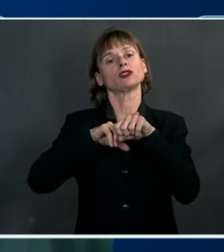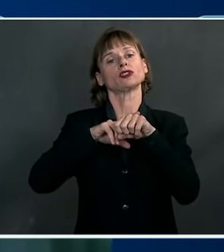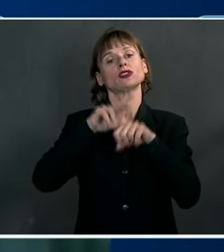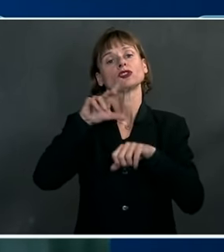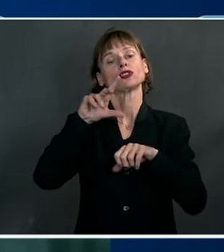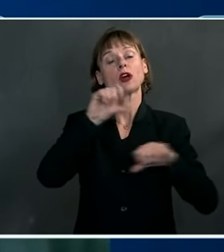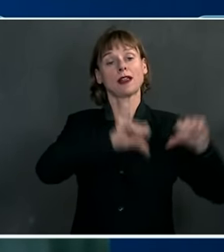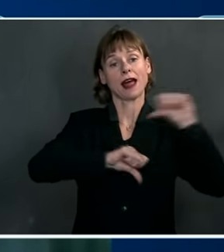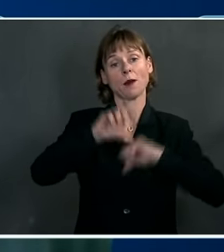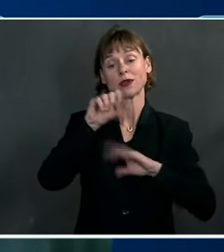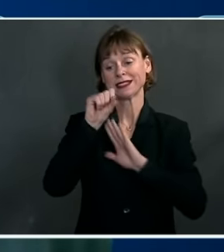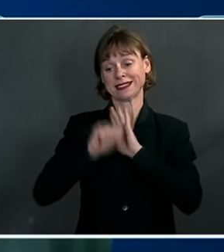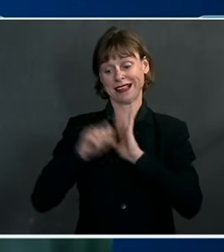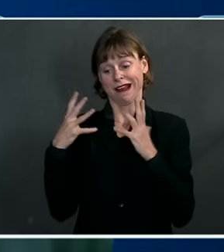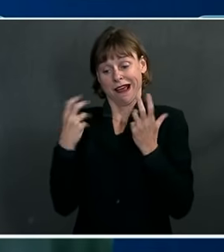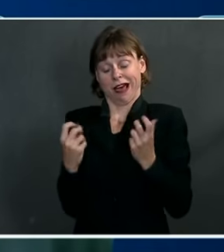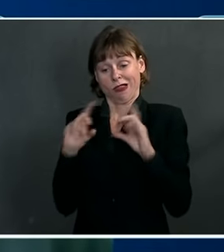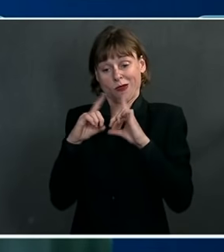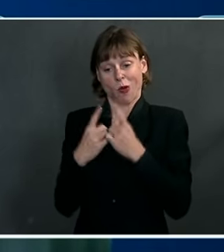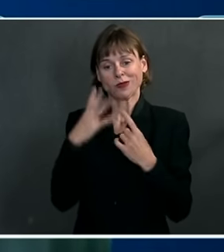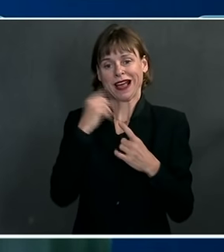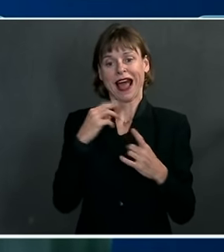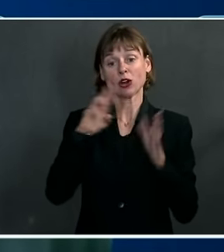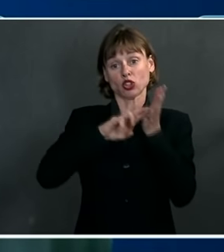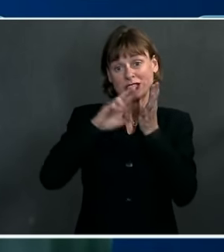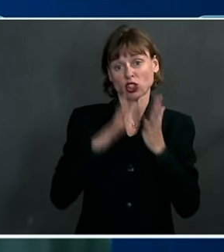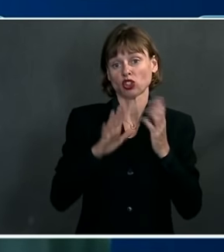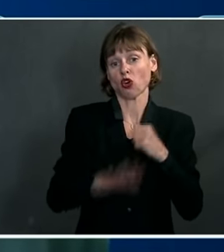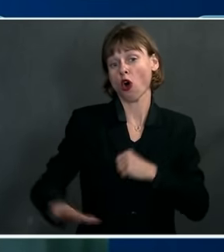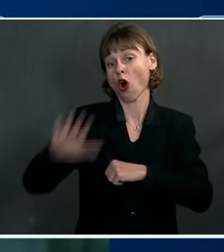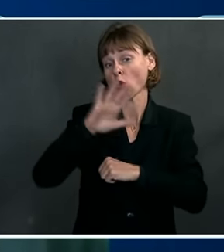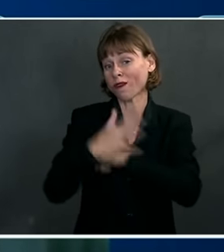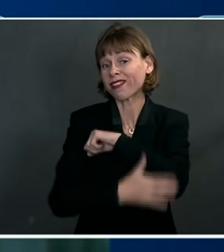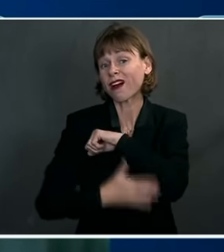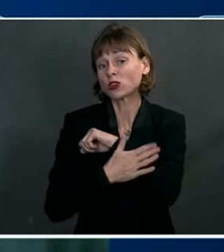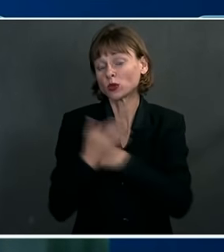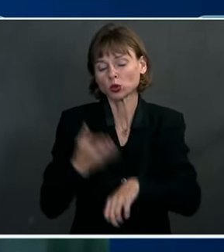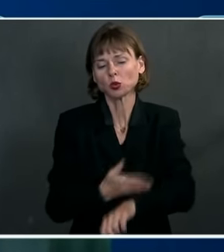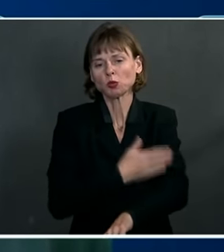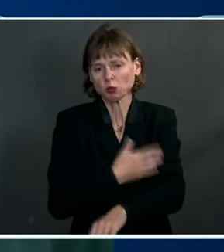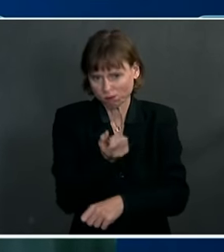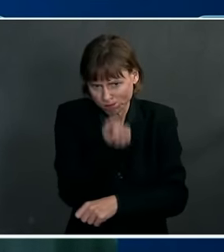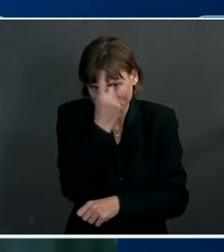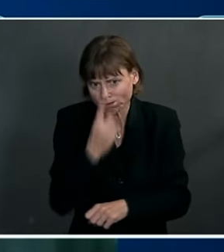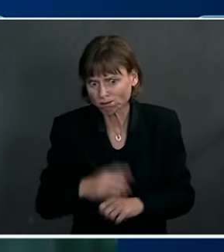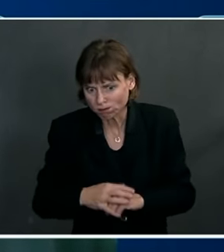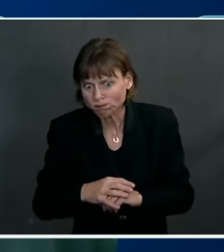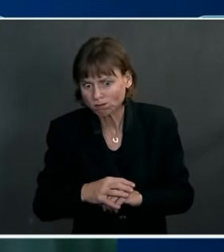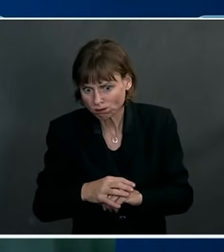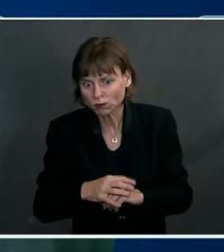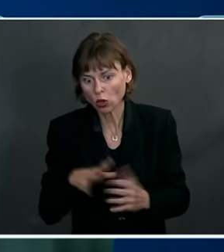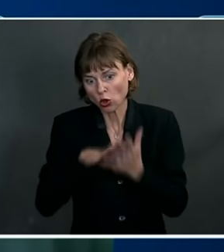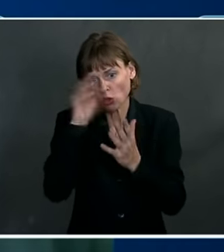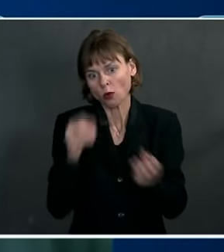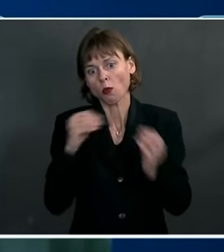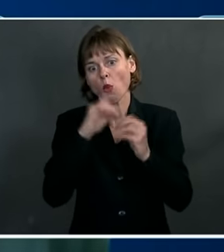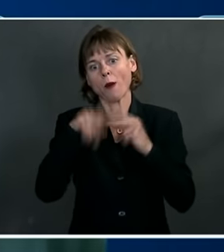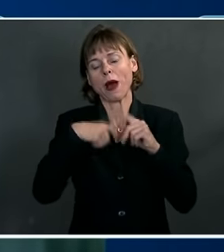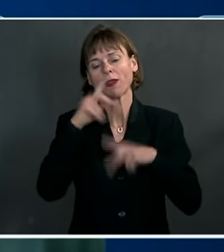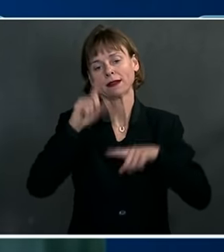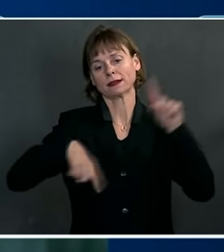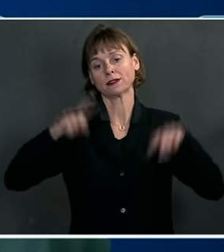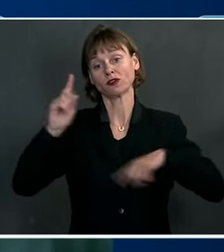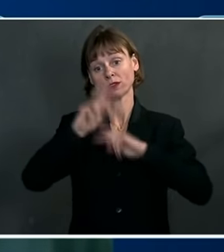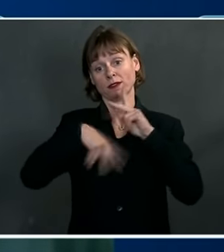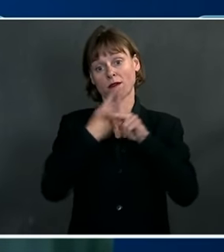state health departments and researchers across the country to improve our understanding of these variants and how they may impact the pandemic.